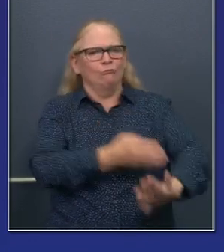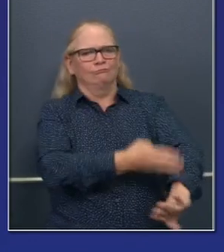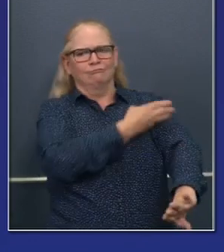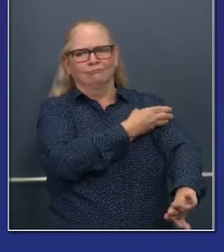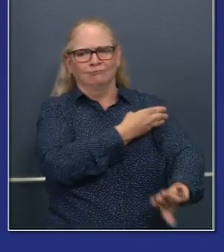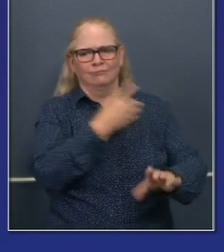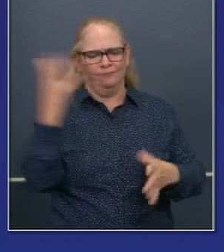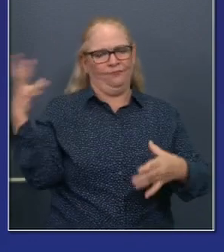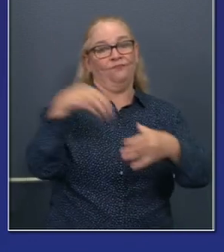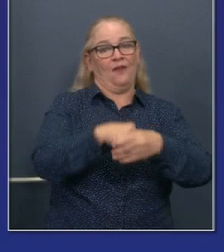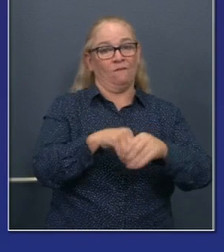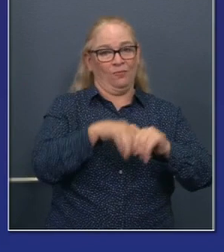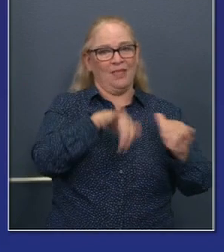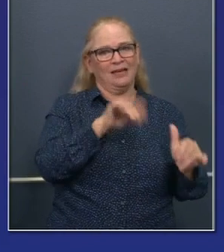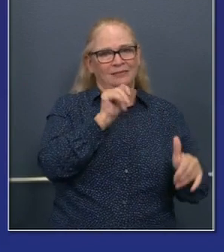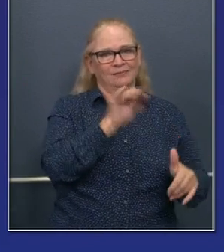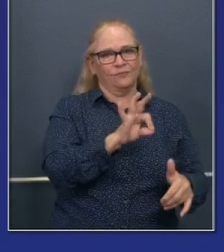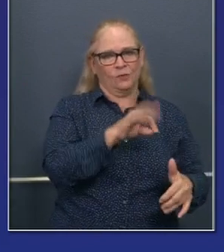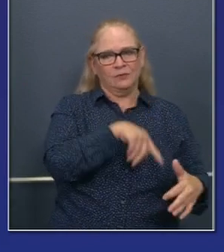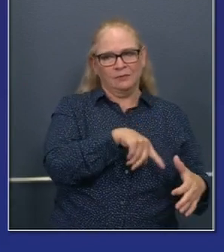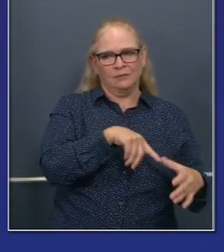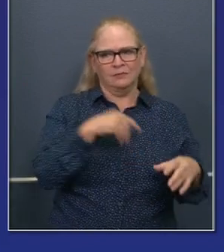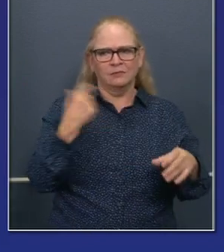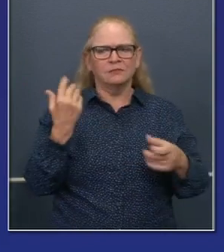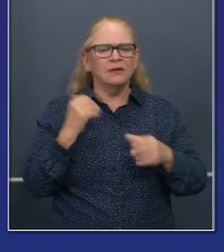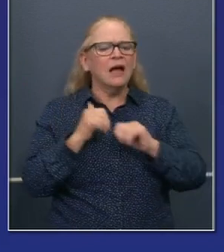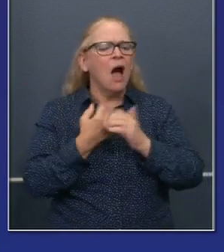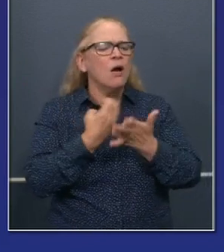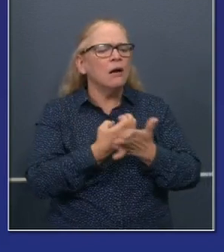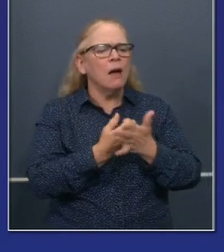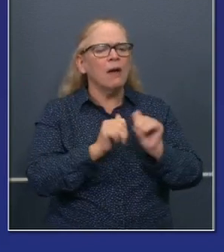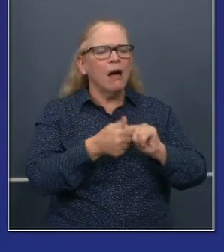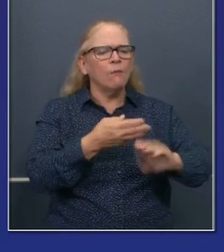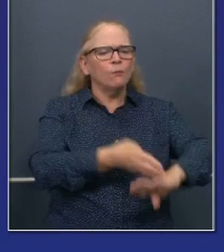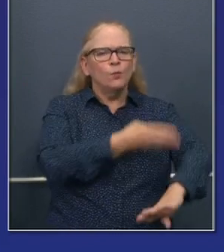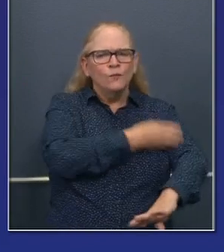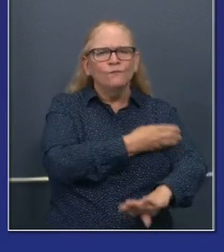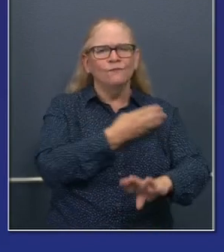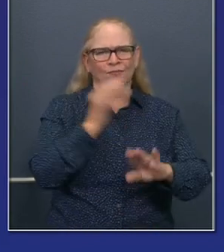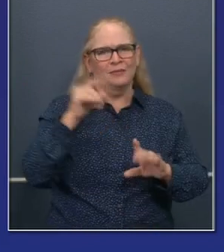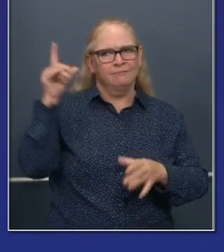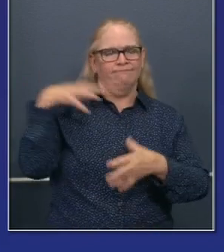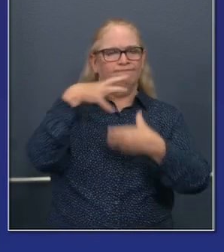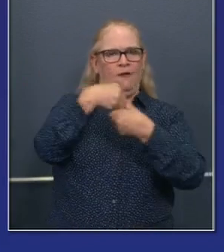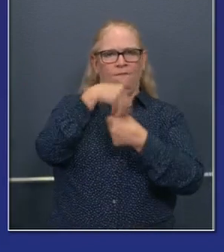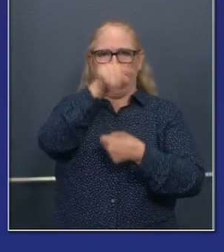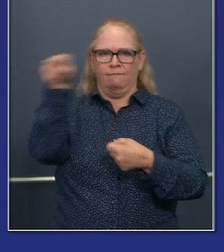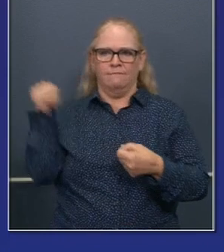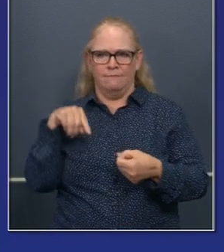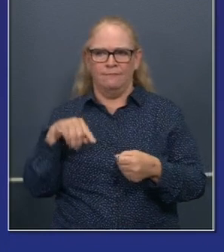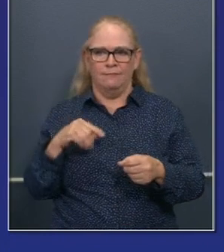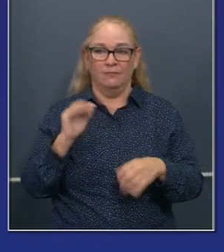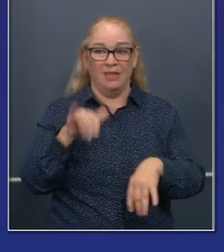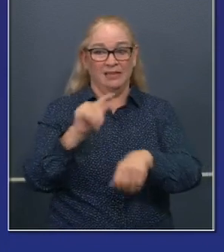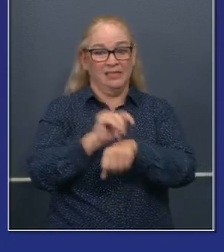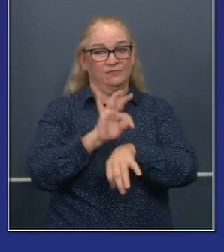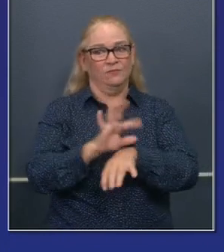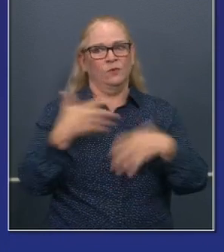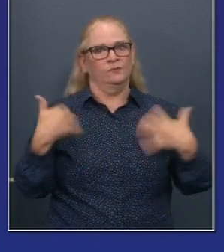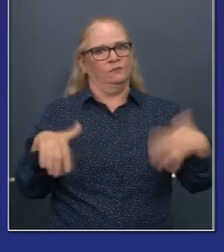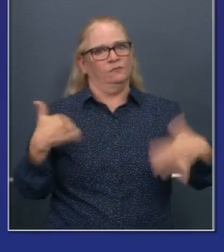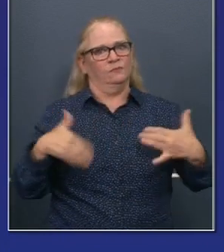highlighting our entrepreneurs and our big business leaders, that task force is also about